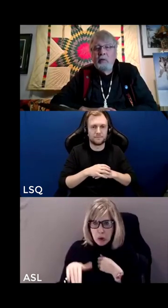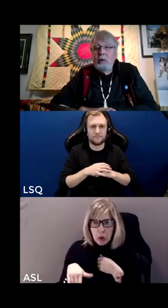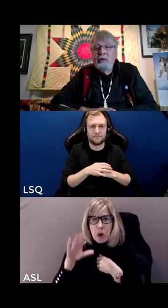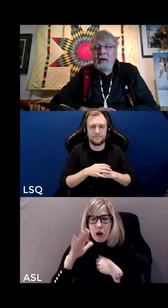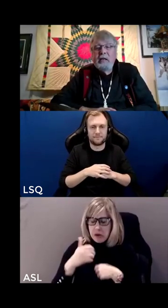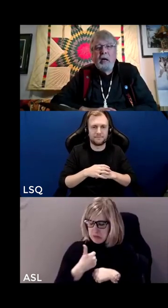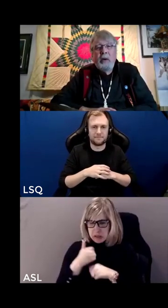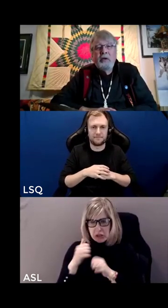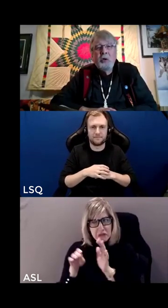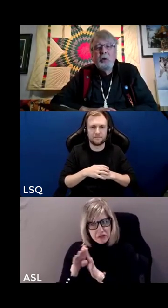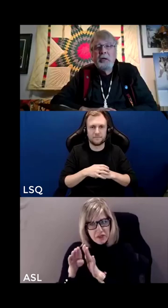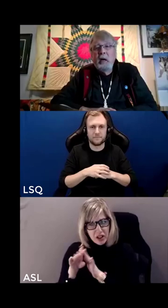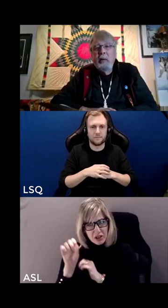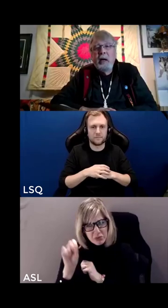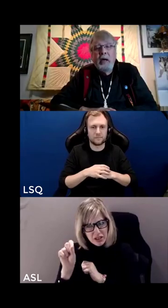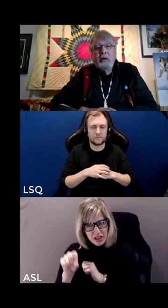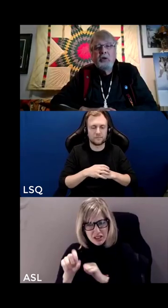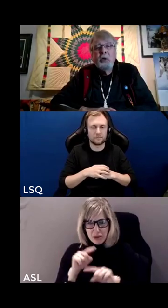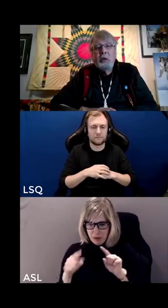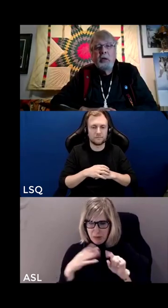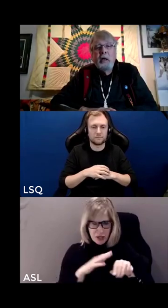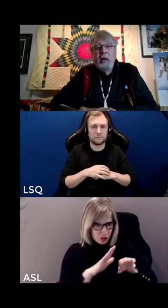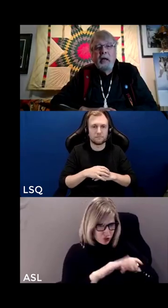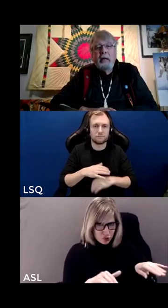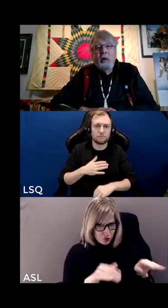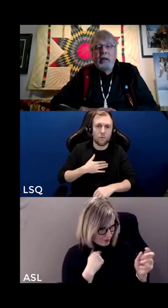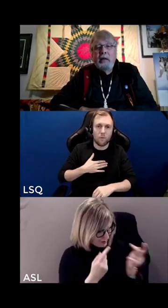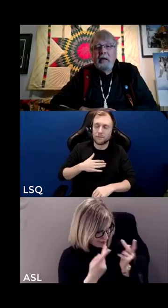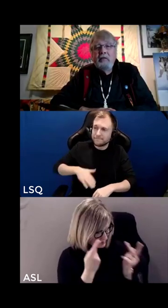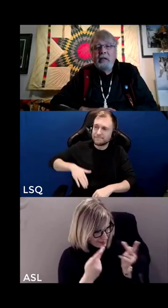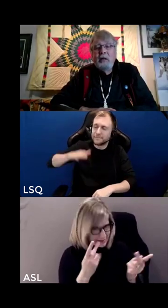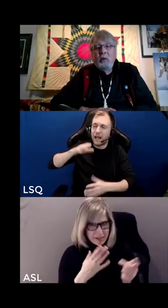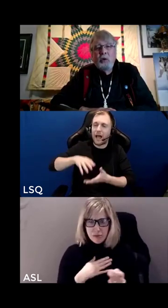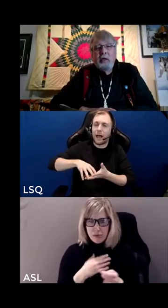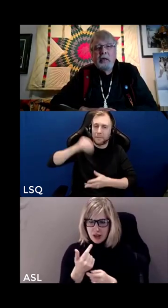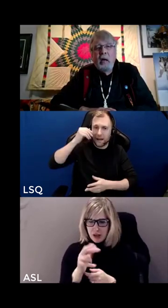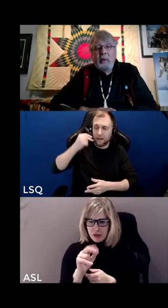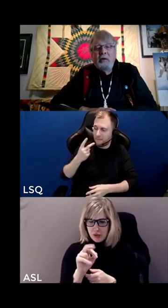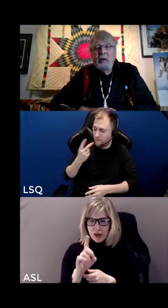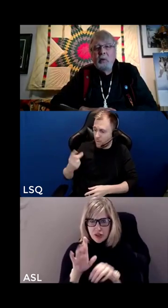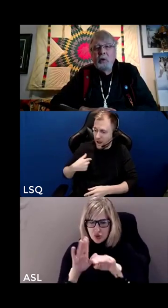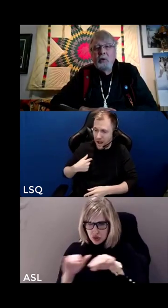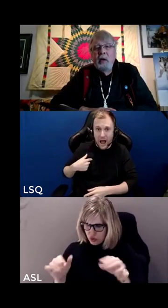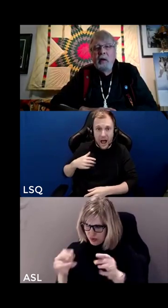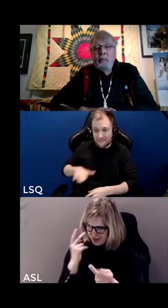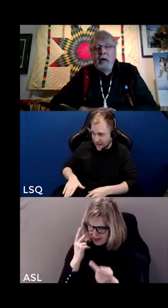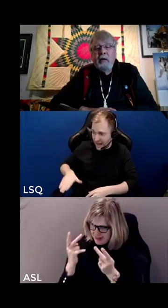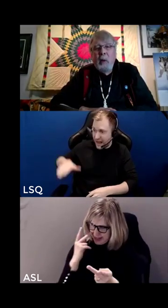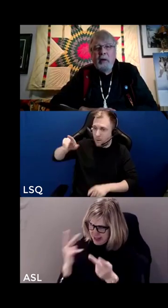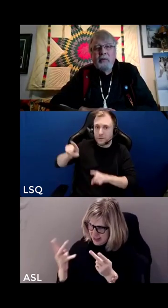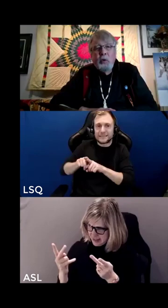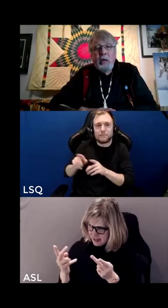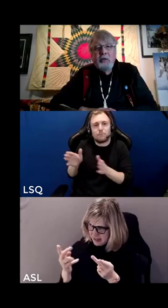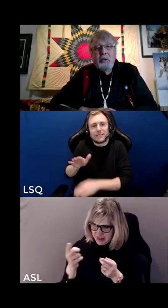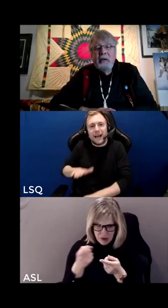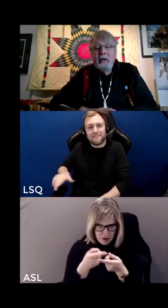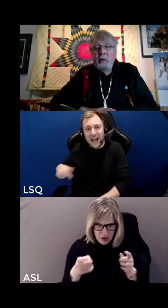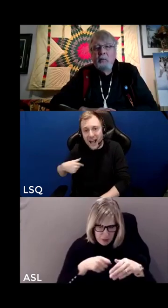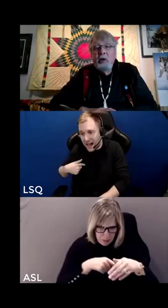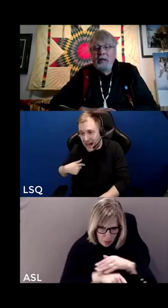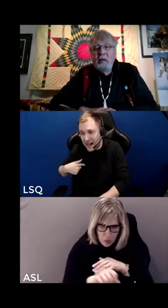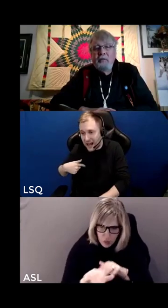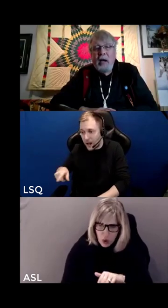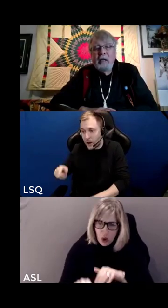but reflecting on my children and now my grandchildren and the way they see the world and come into the world as part of creation